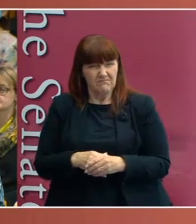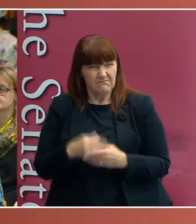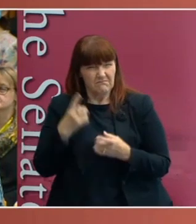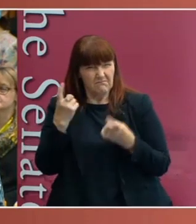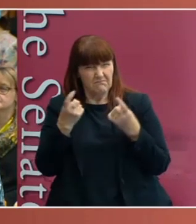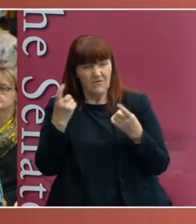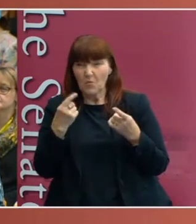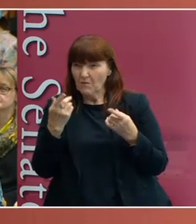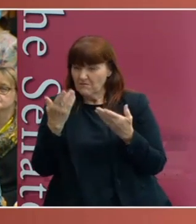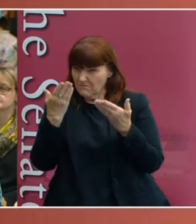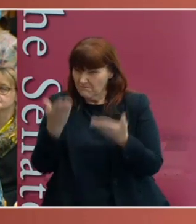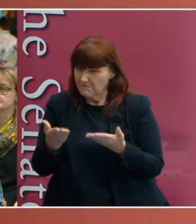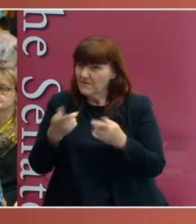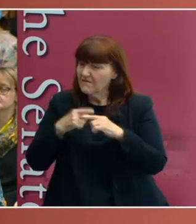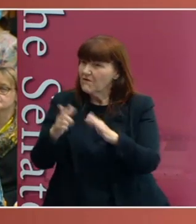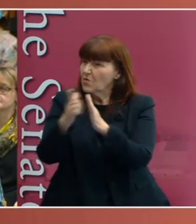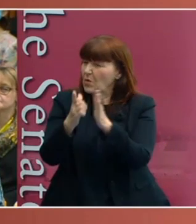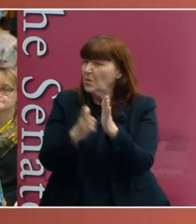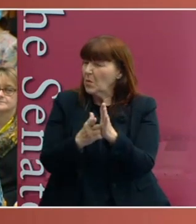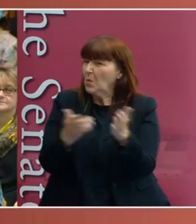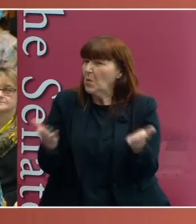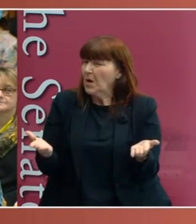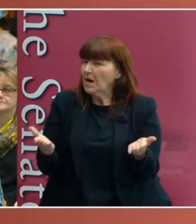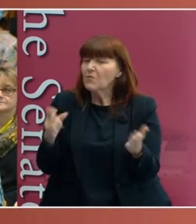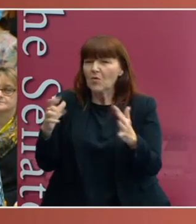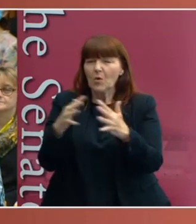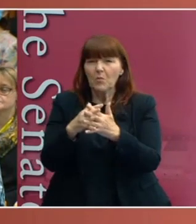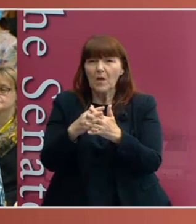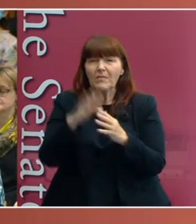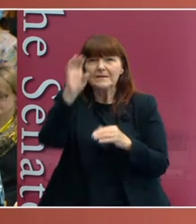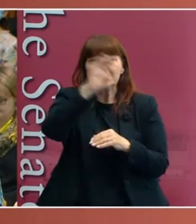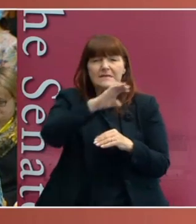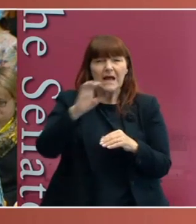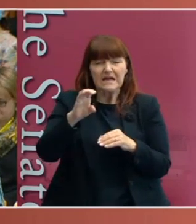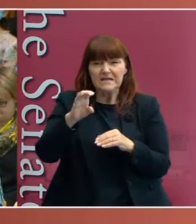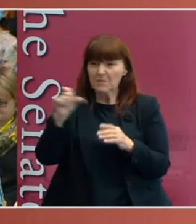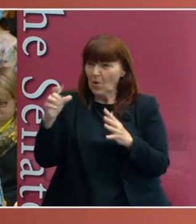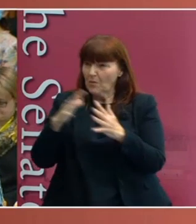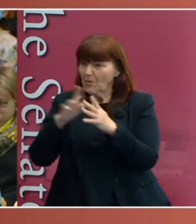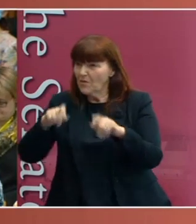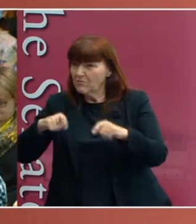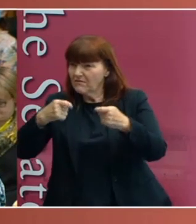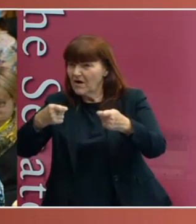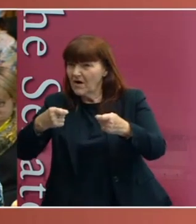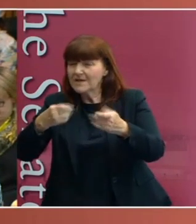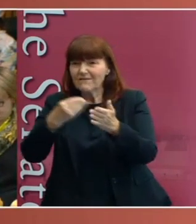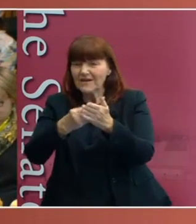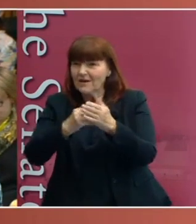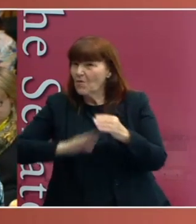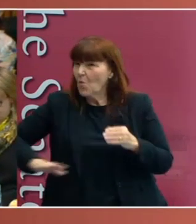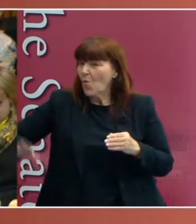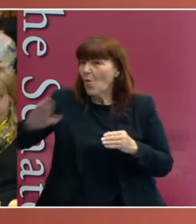under the medical agreements between the Commonwealth and the States, because if the Commonwealth's providing funding for all Australians,